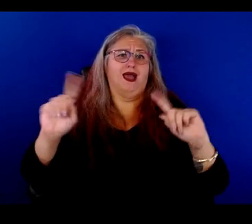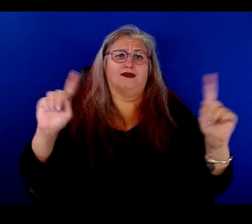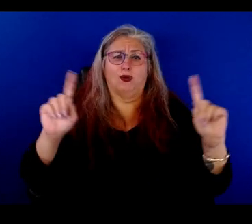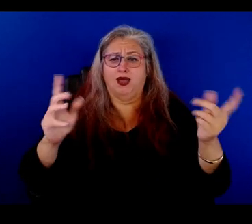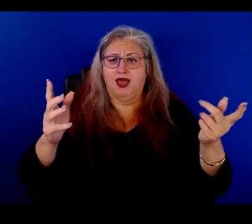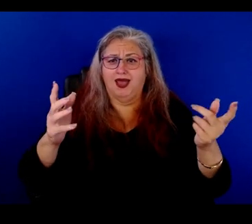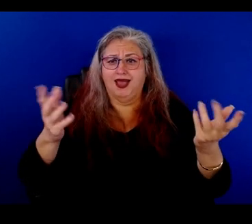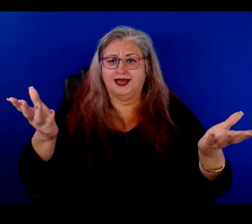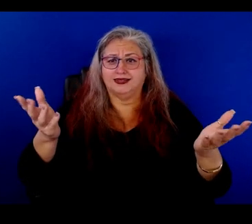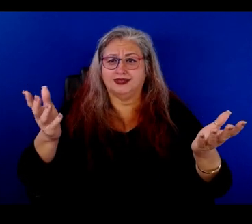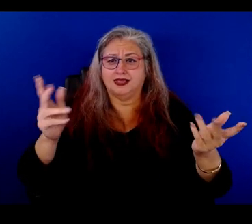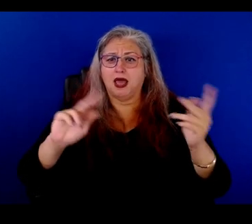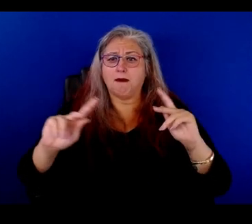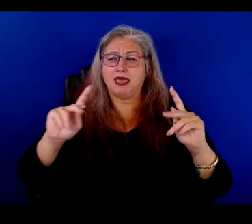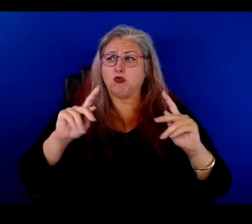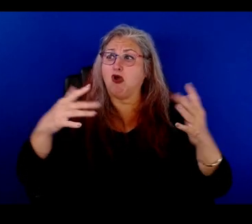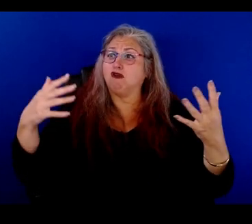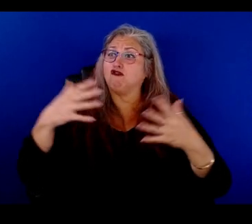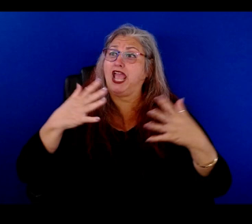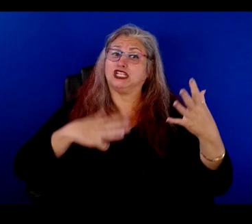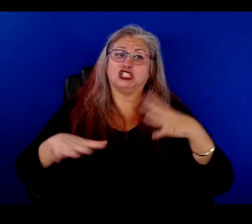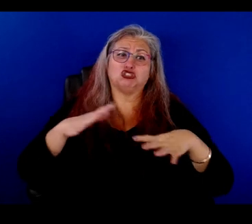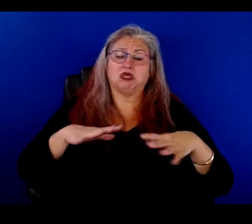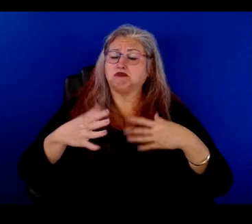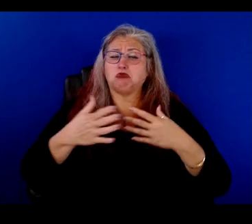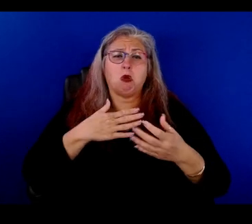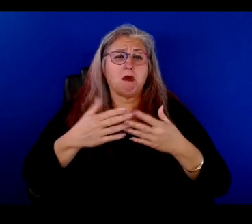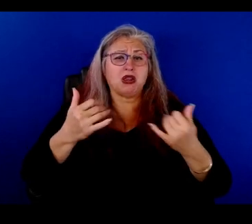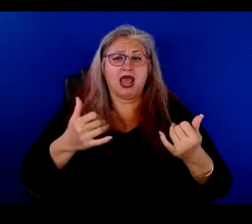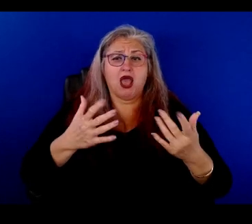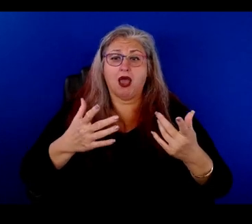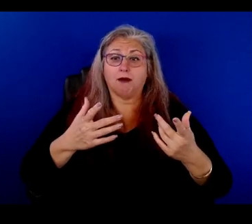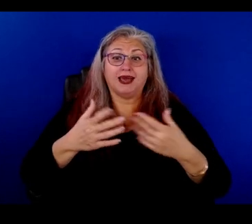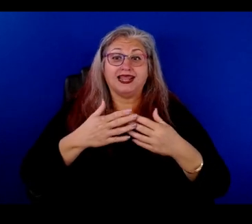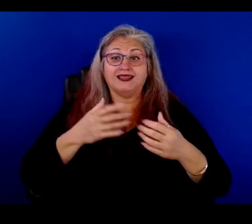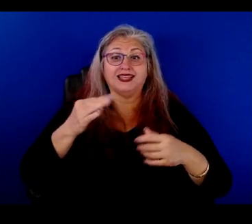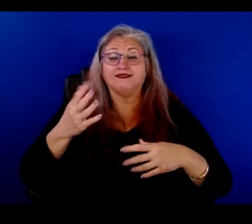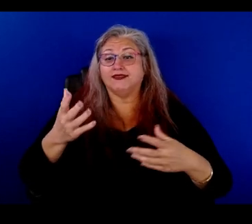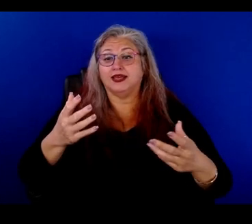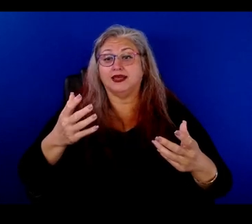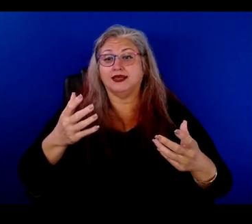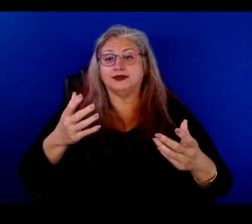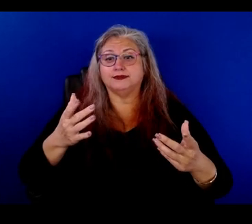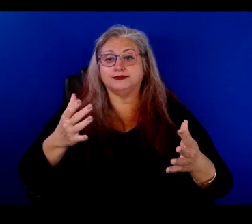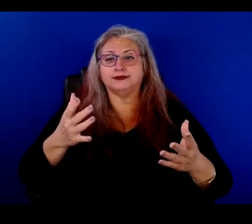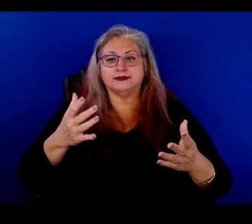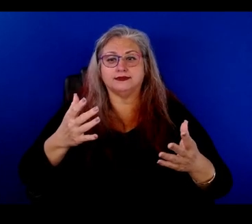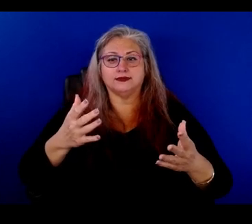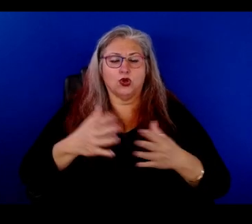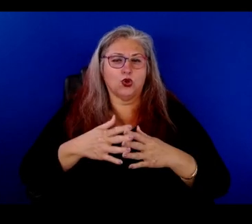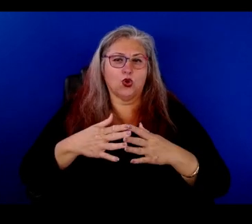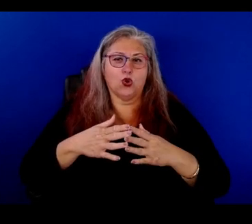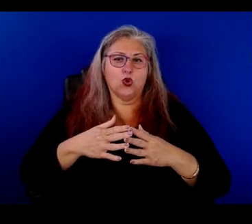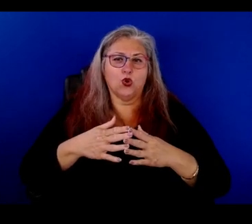you know, it's like, uh, people aren't afraid to dress how they want to dress. Well, even, you know, we're going to, go go see a mama,